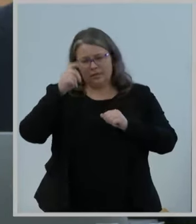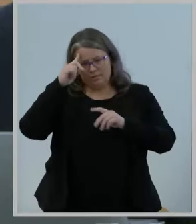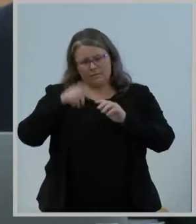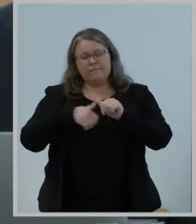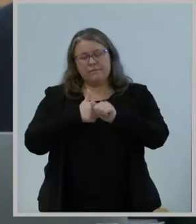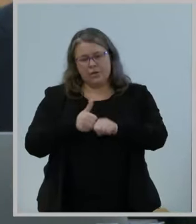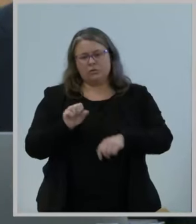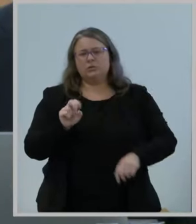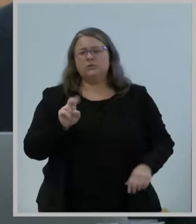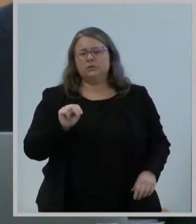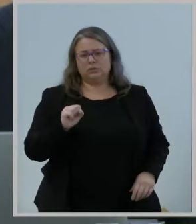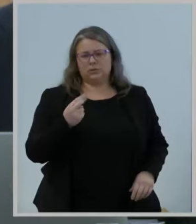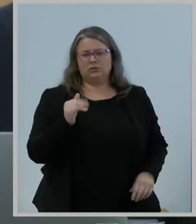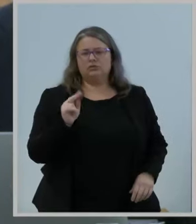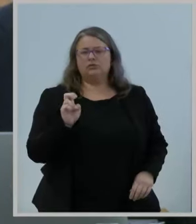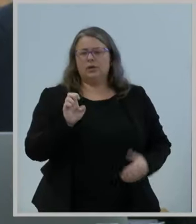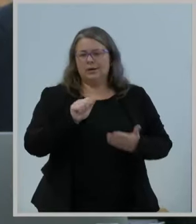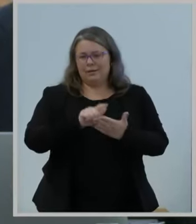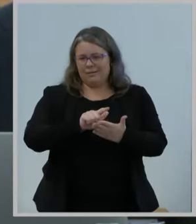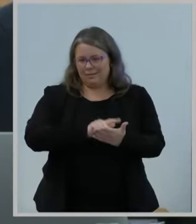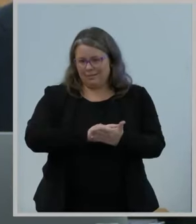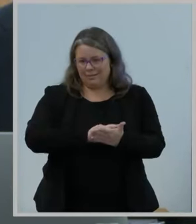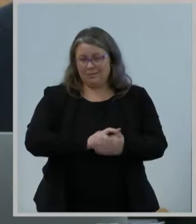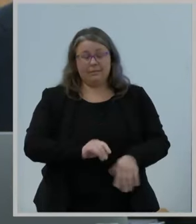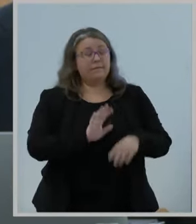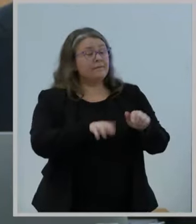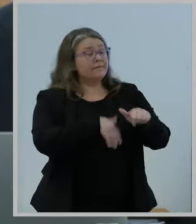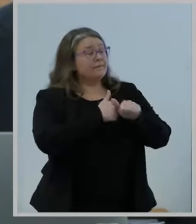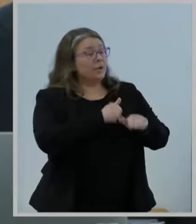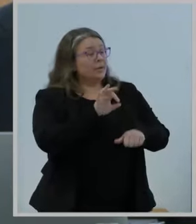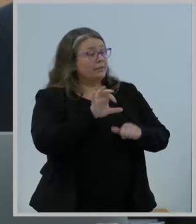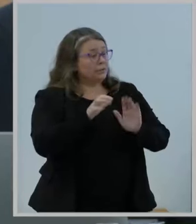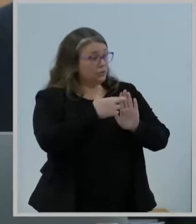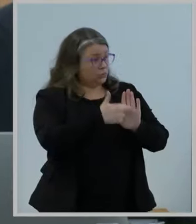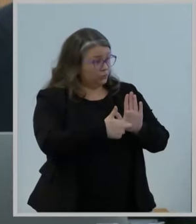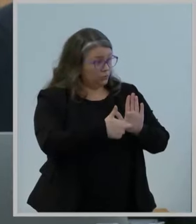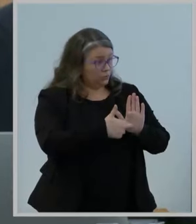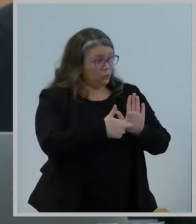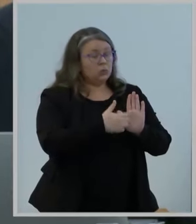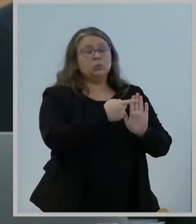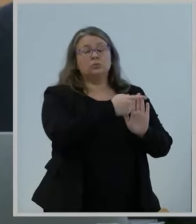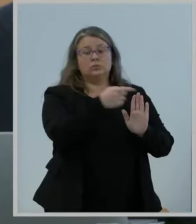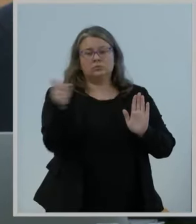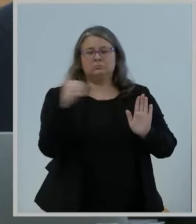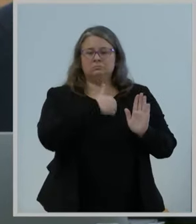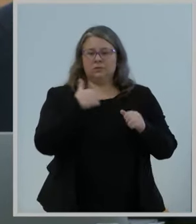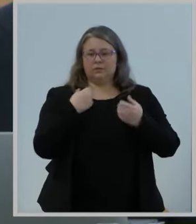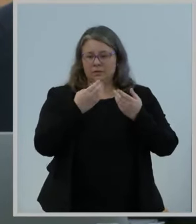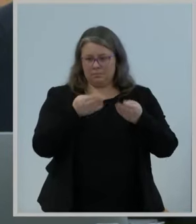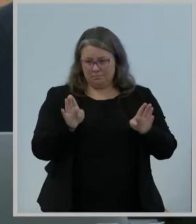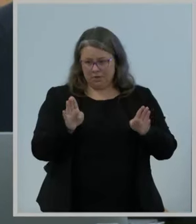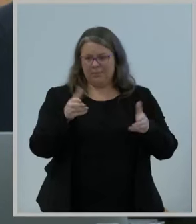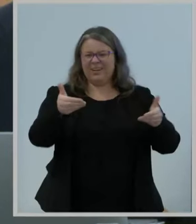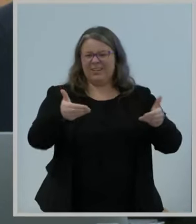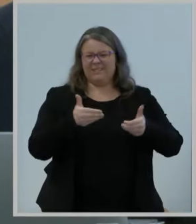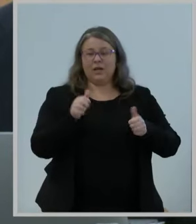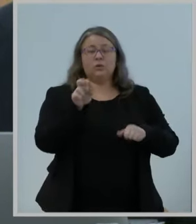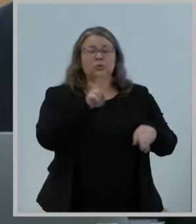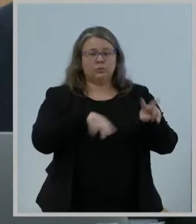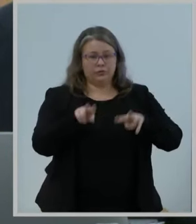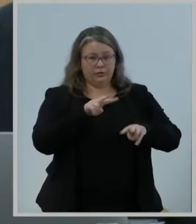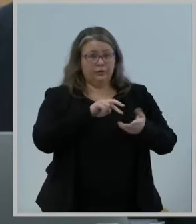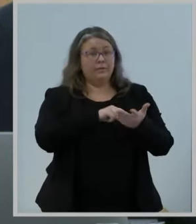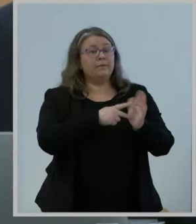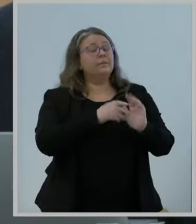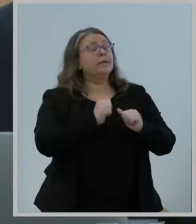rules, members of the public are invited to observe, which includes attending, listening, taking notes, but does not include